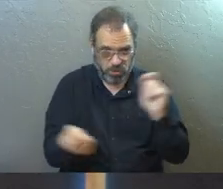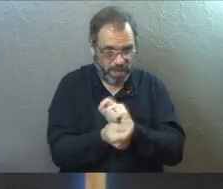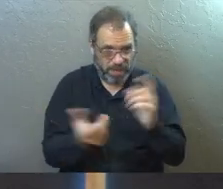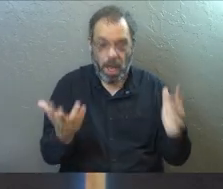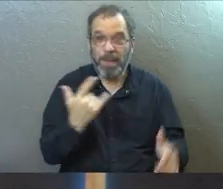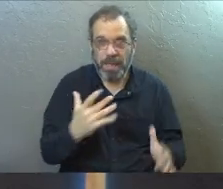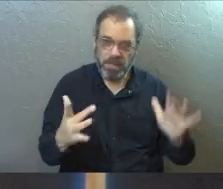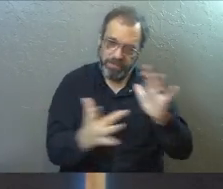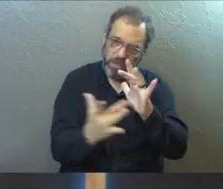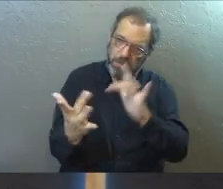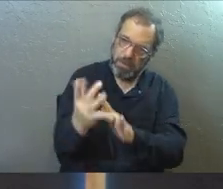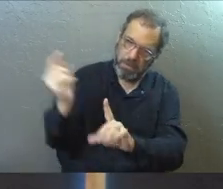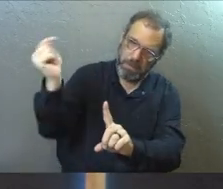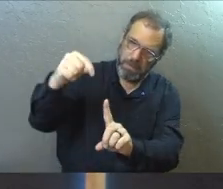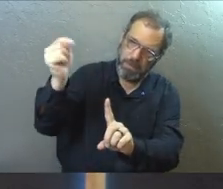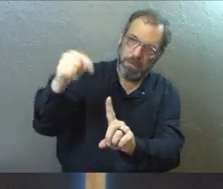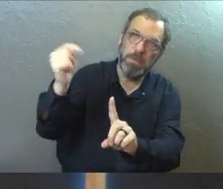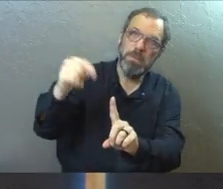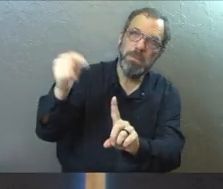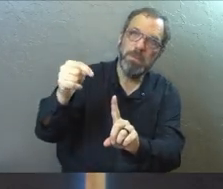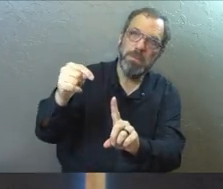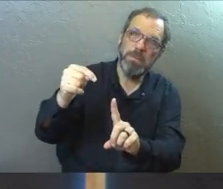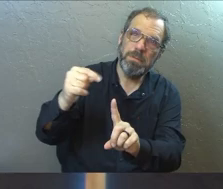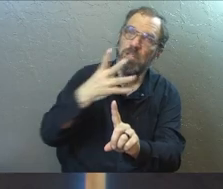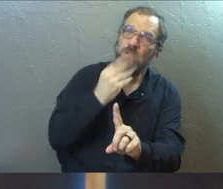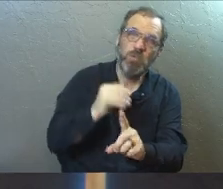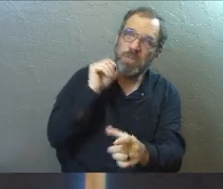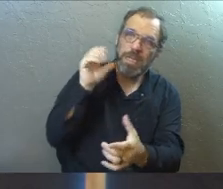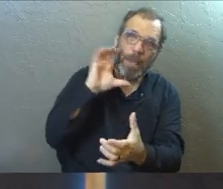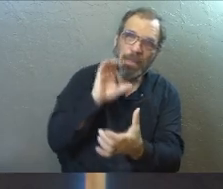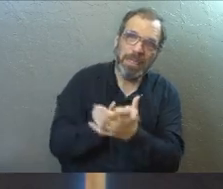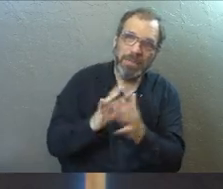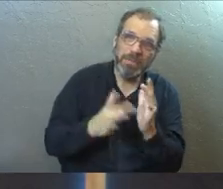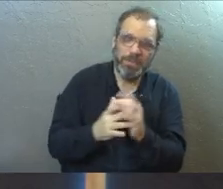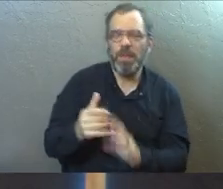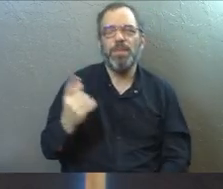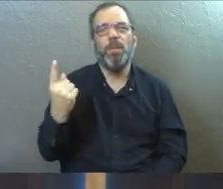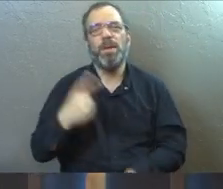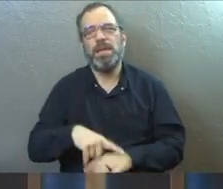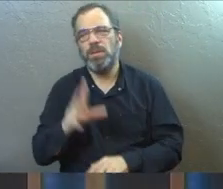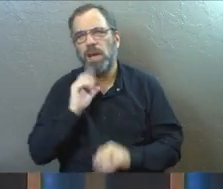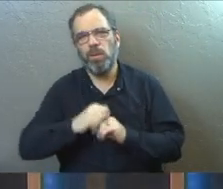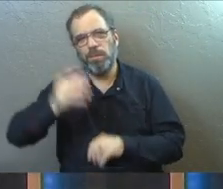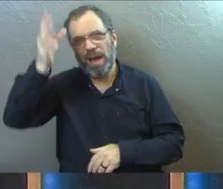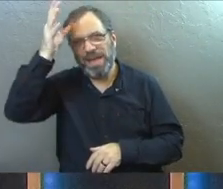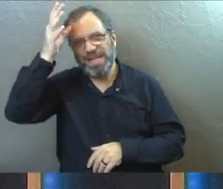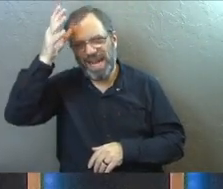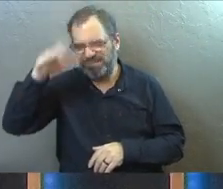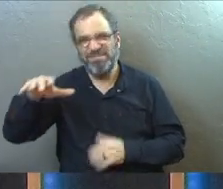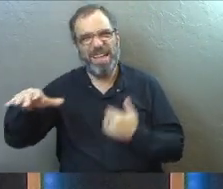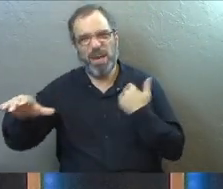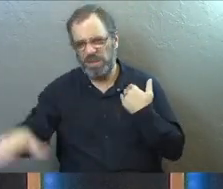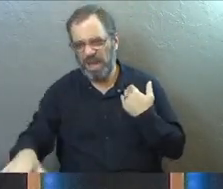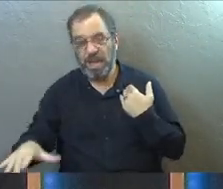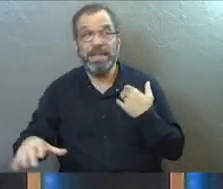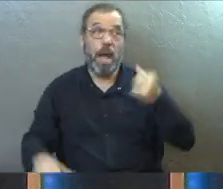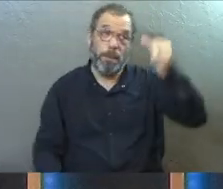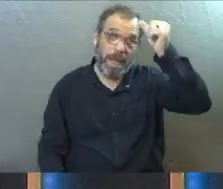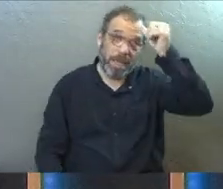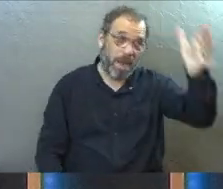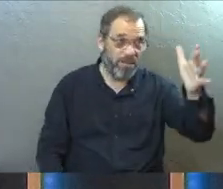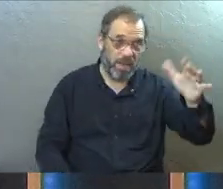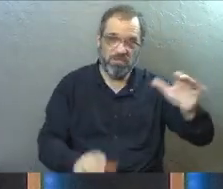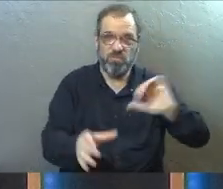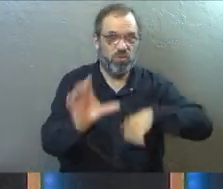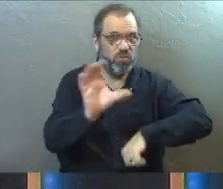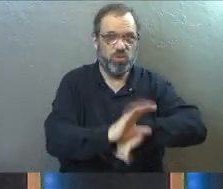because of what Jesus had done. And there was a time I was talking to my dad, and I was a kid, and my grandfather never